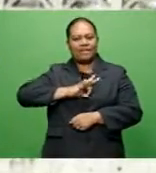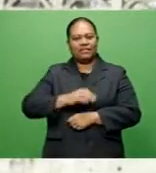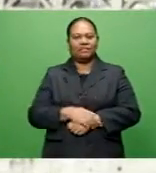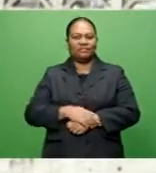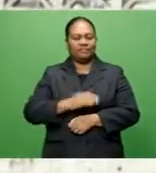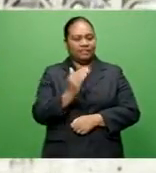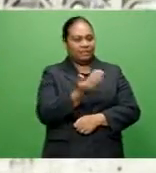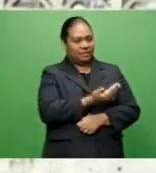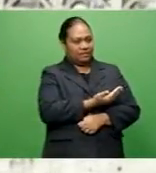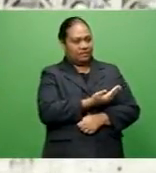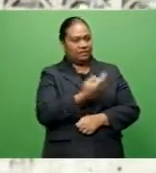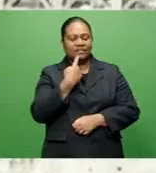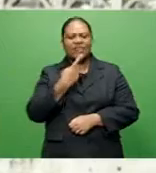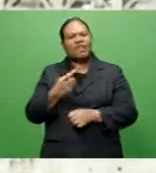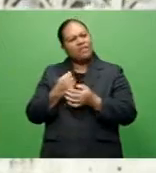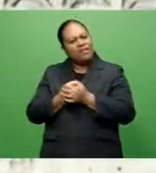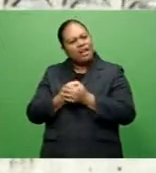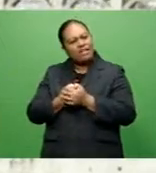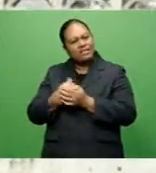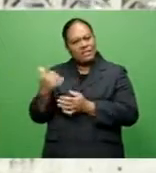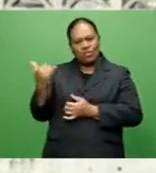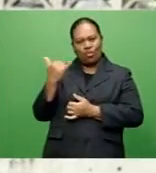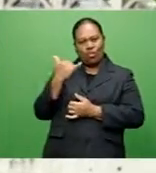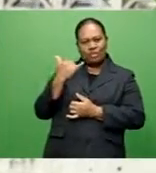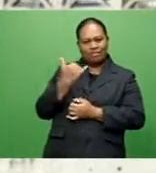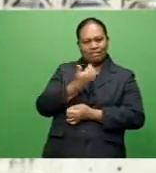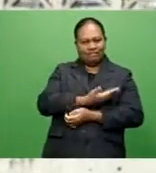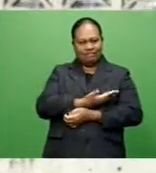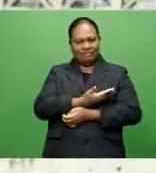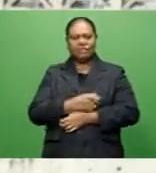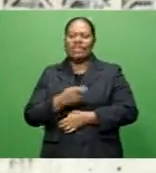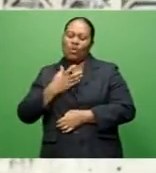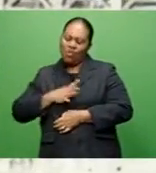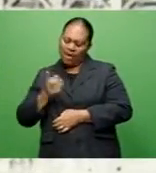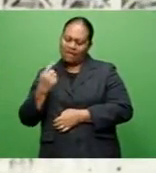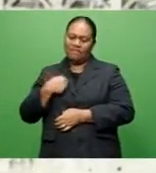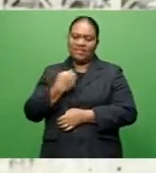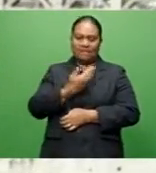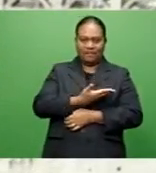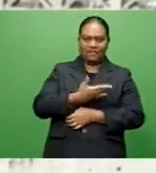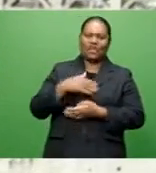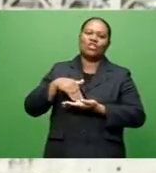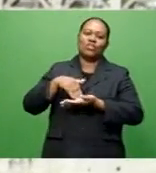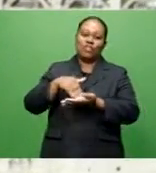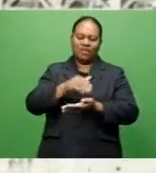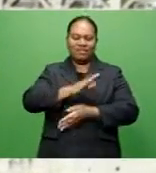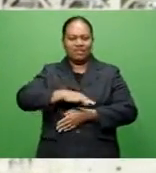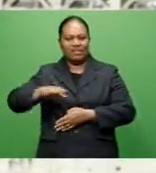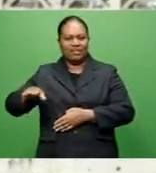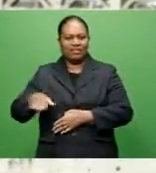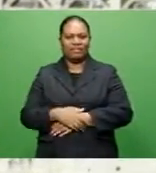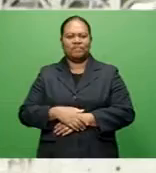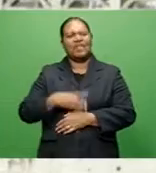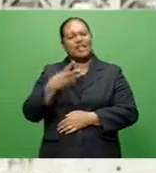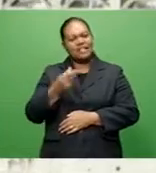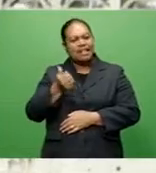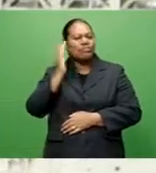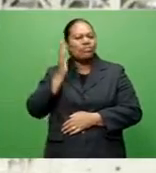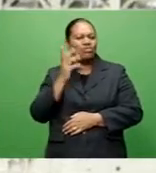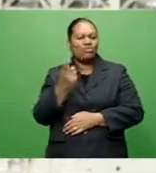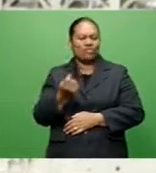friends calling me already that they want me to come in and help them with their children and some of the schools as well.